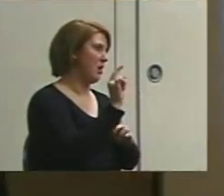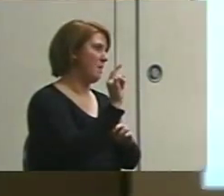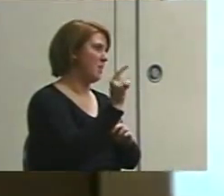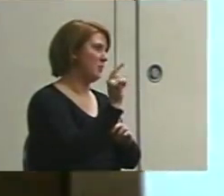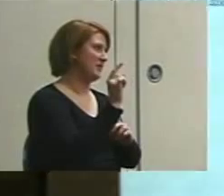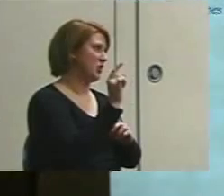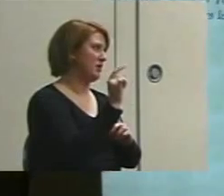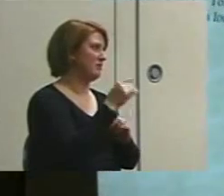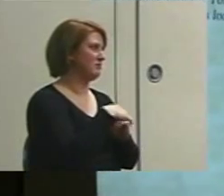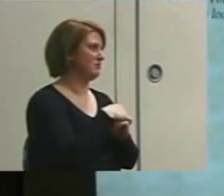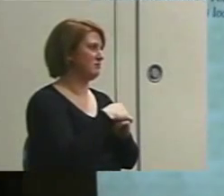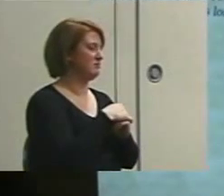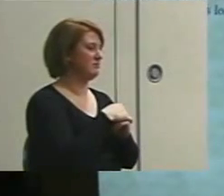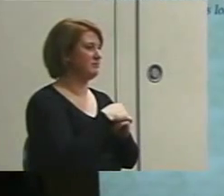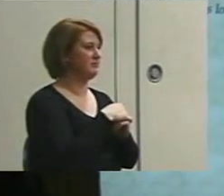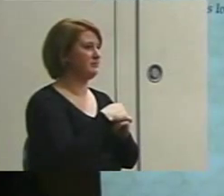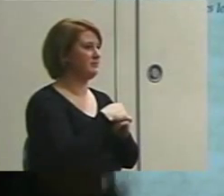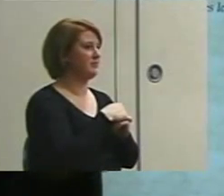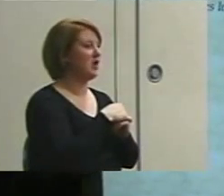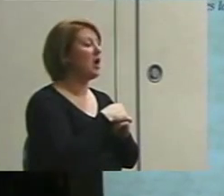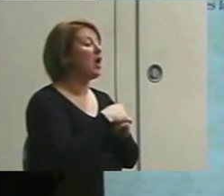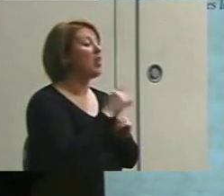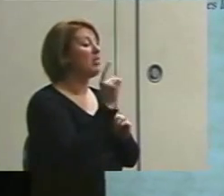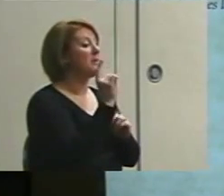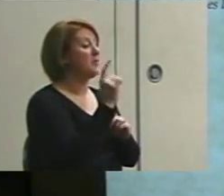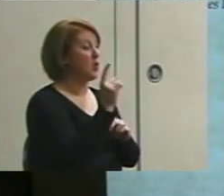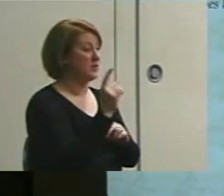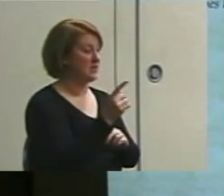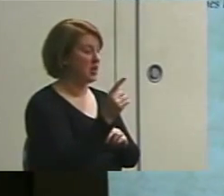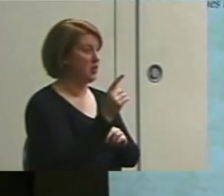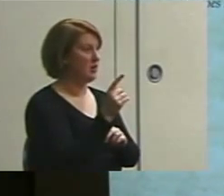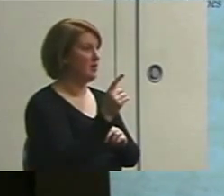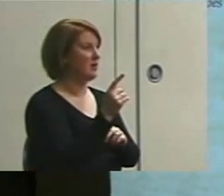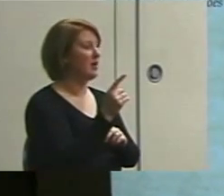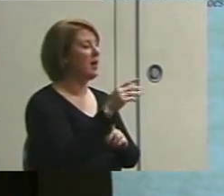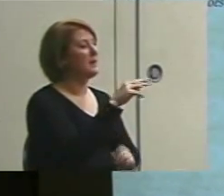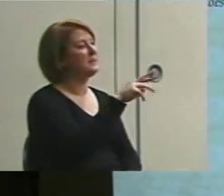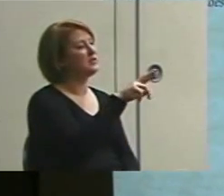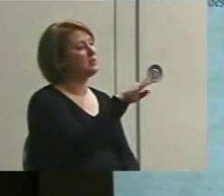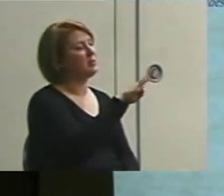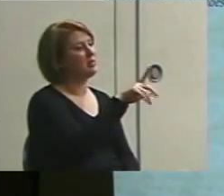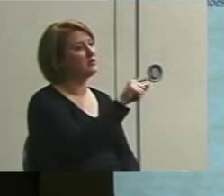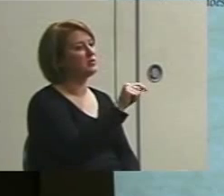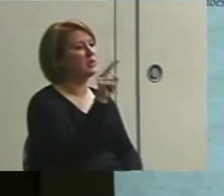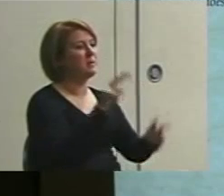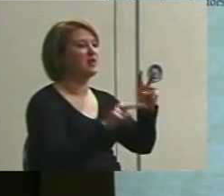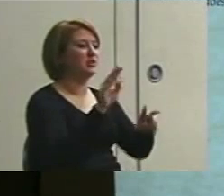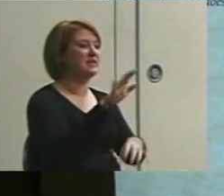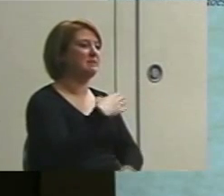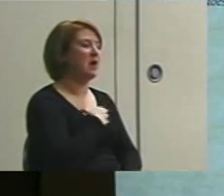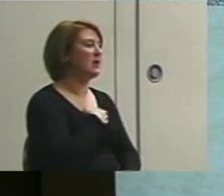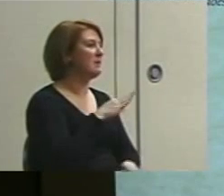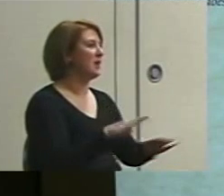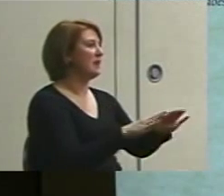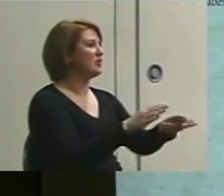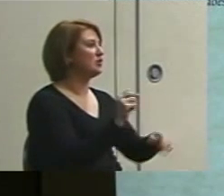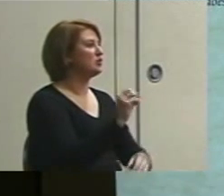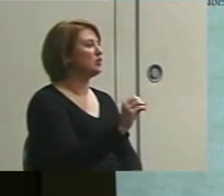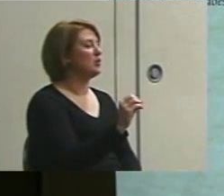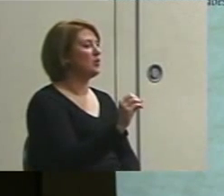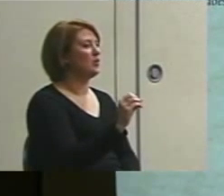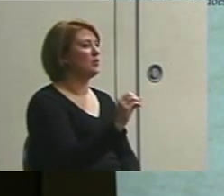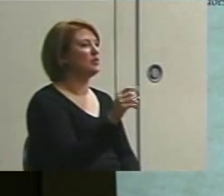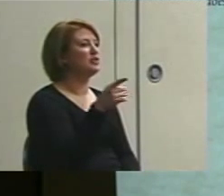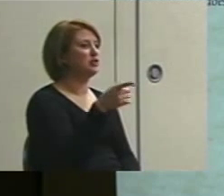Momentary interval. The momentary one, Mr. Blunt wants to monitor Toby's pouting behavior so that she can, Ms.